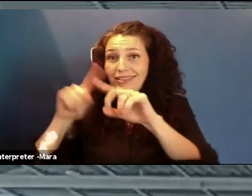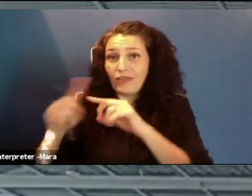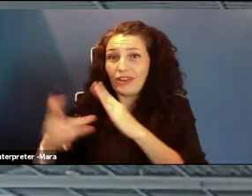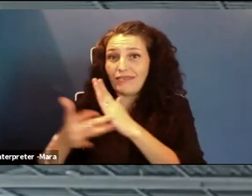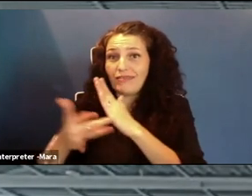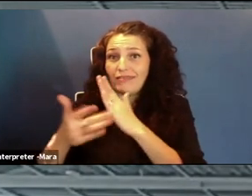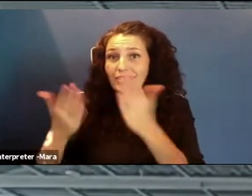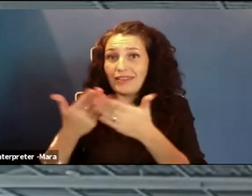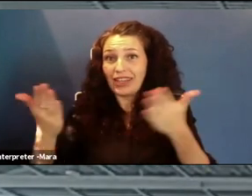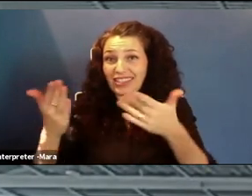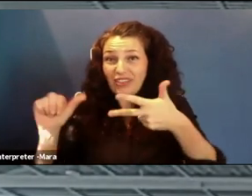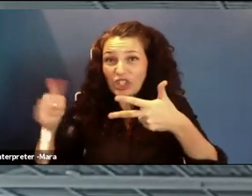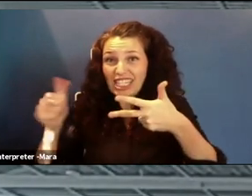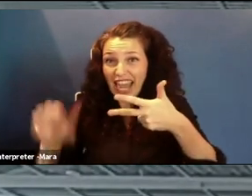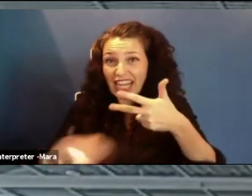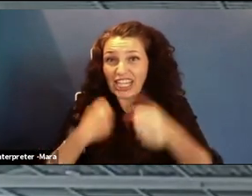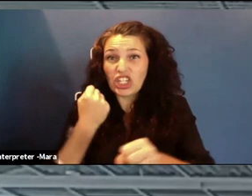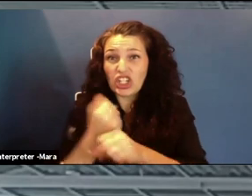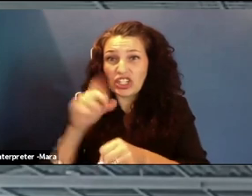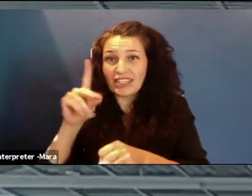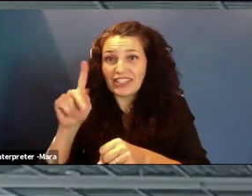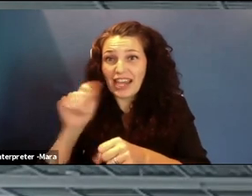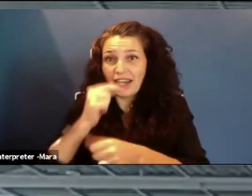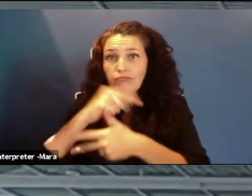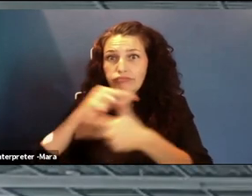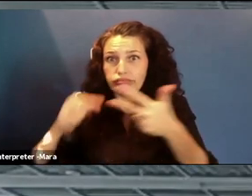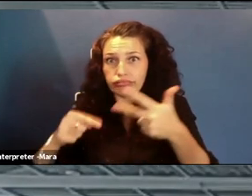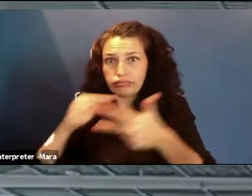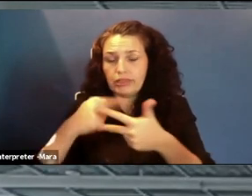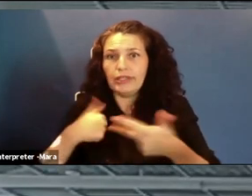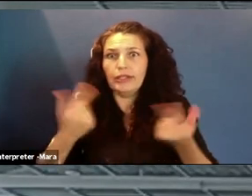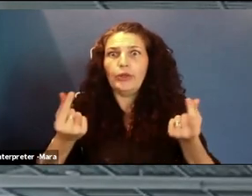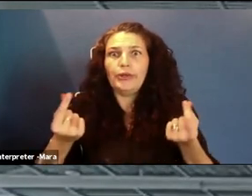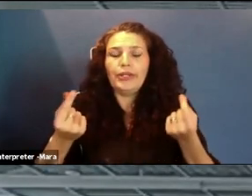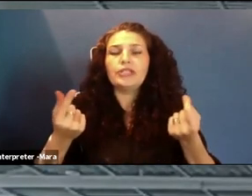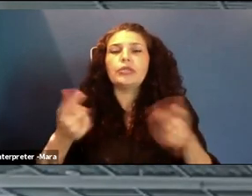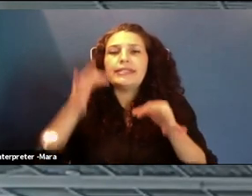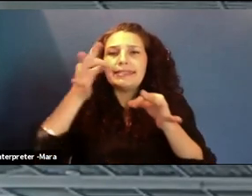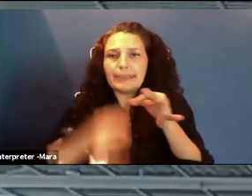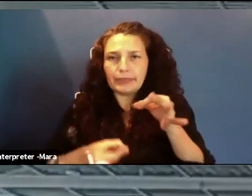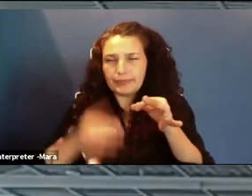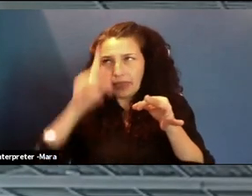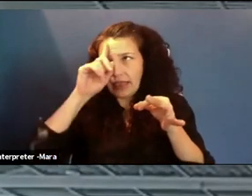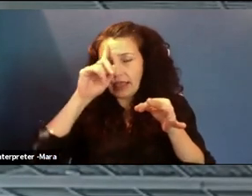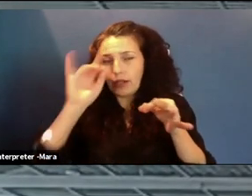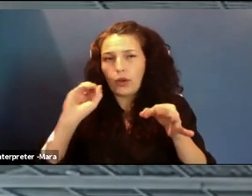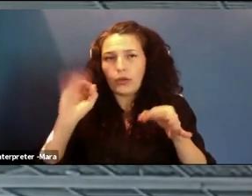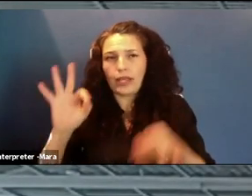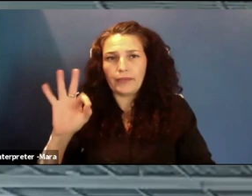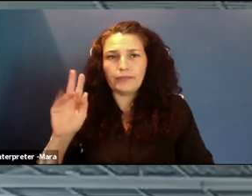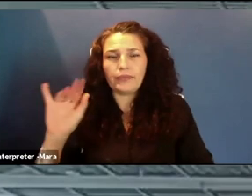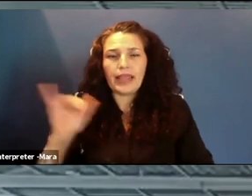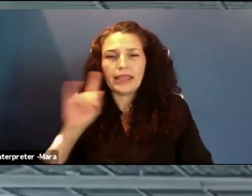10 years of data. So to simplify my role, think of a funnel. Okay.